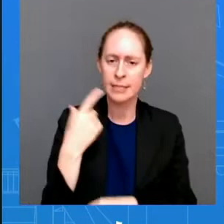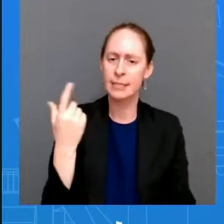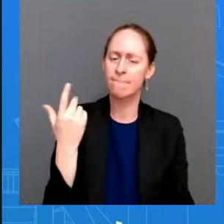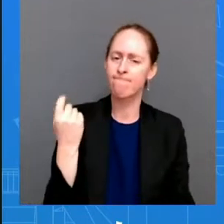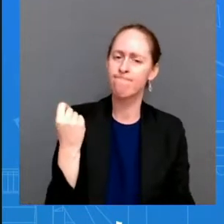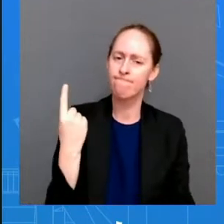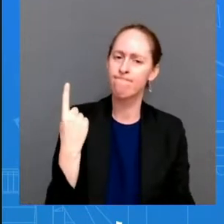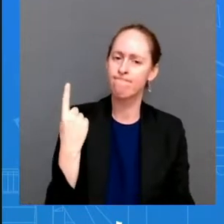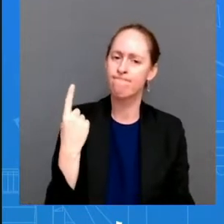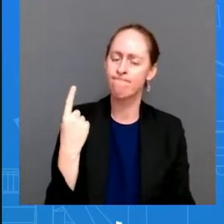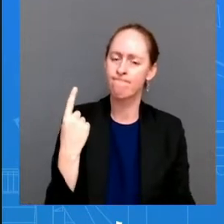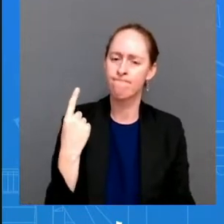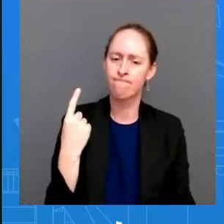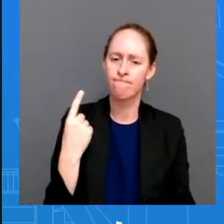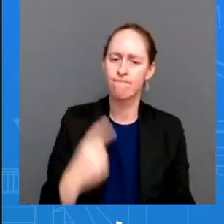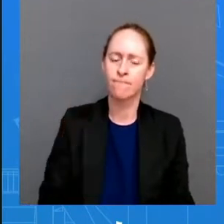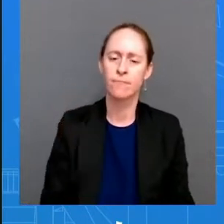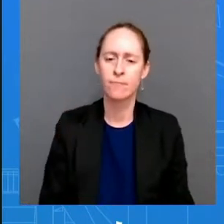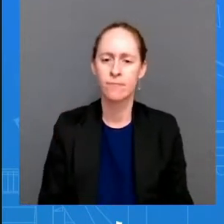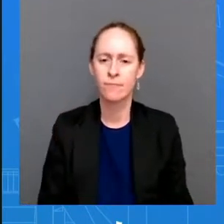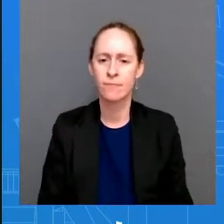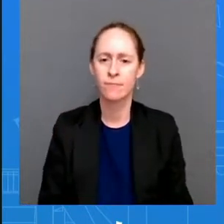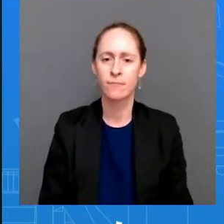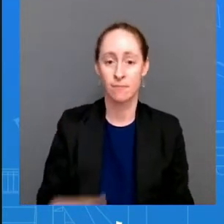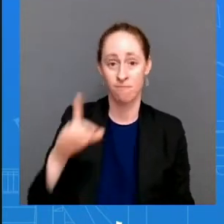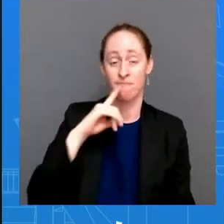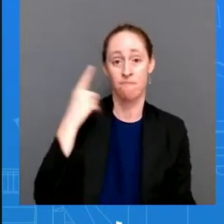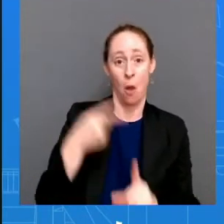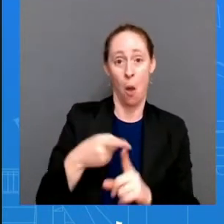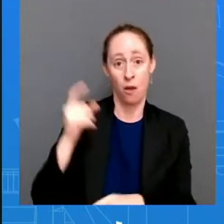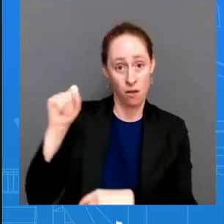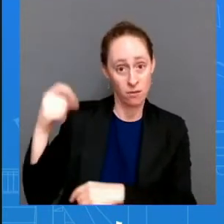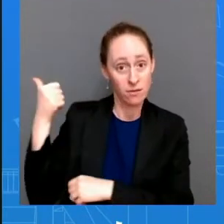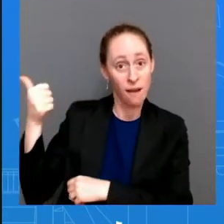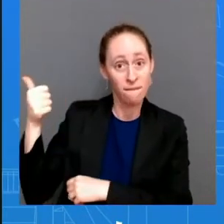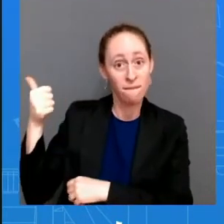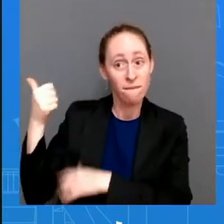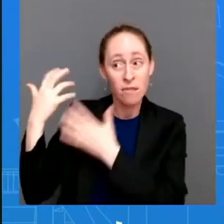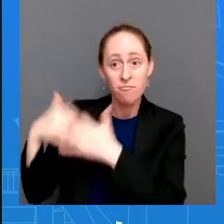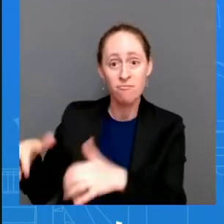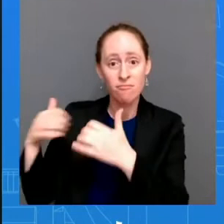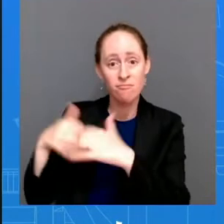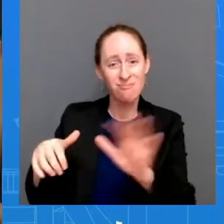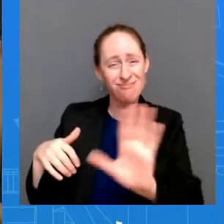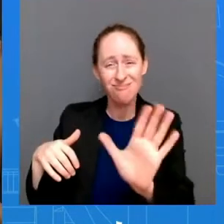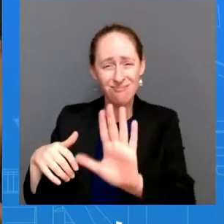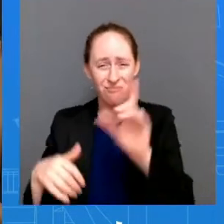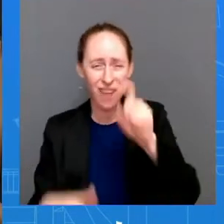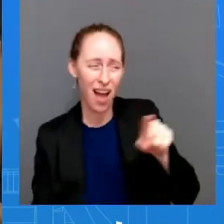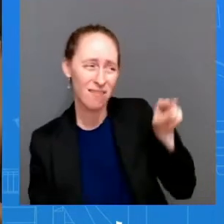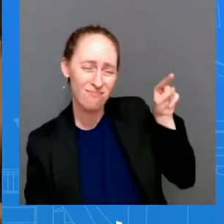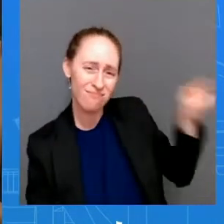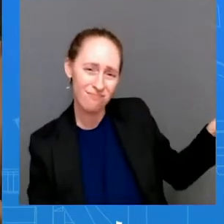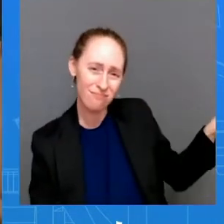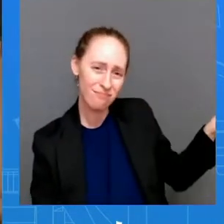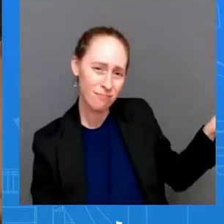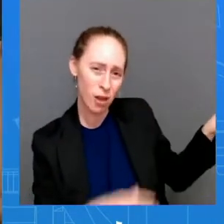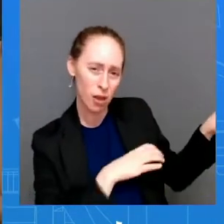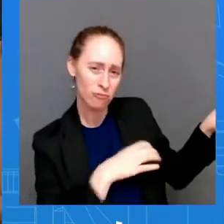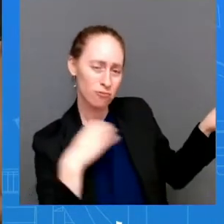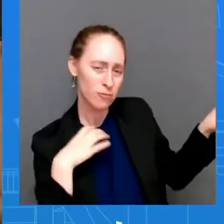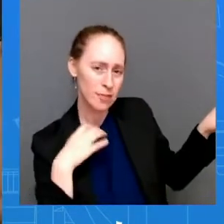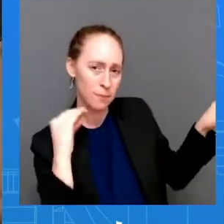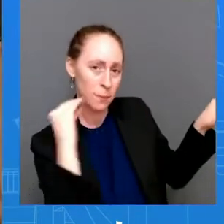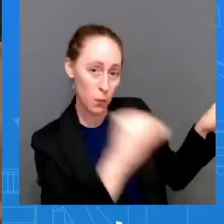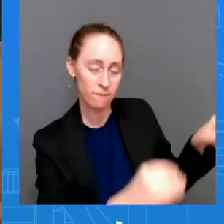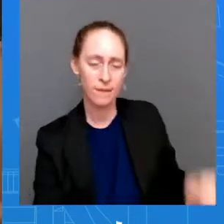person working on this, right? That's why we continue to ask Congress to take action. Am I doing the math right that the 30-day report that the